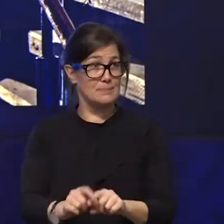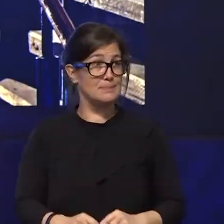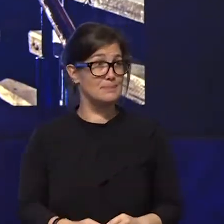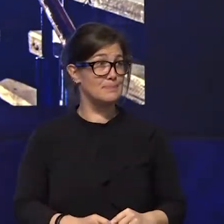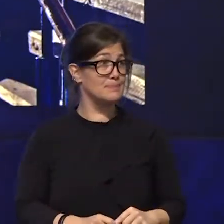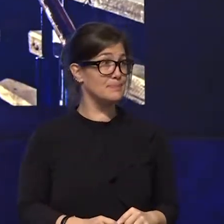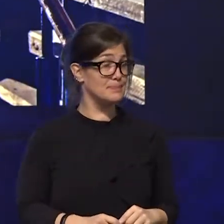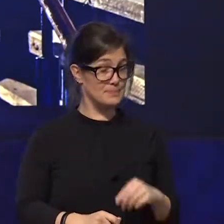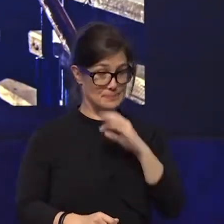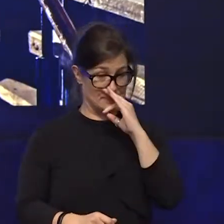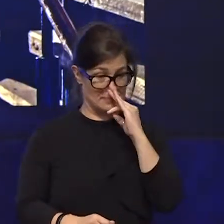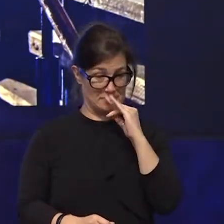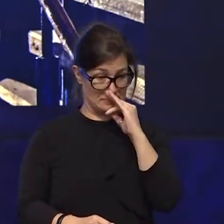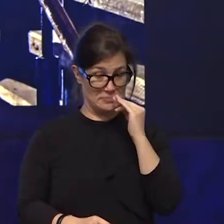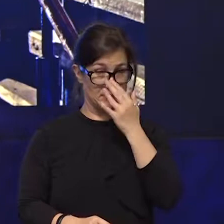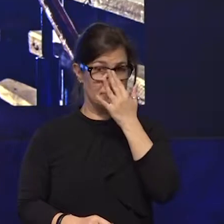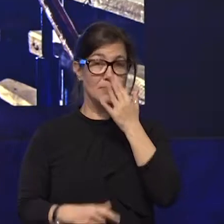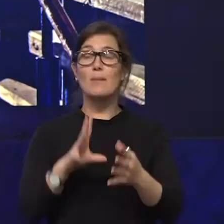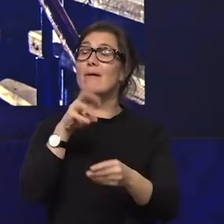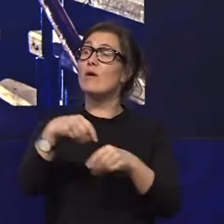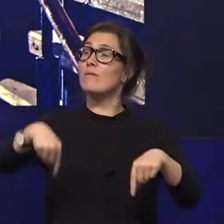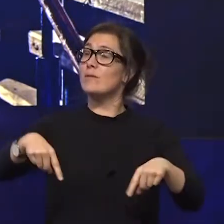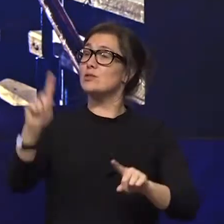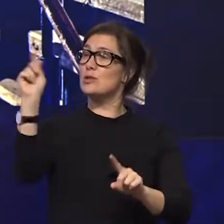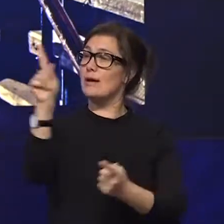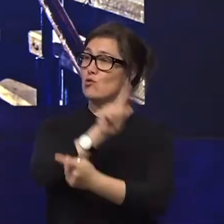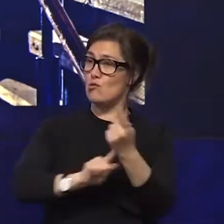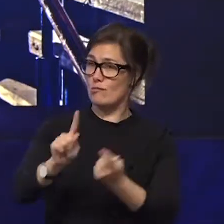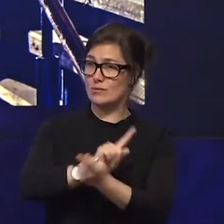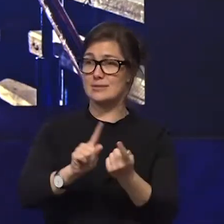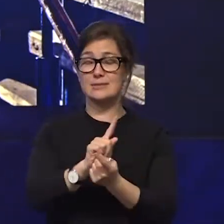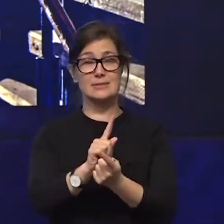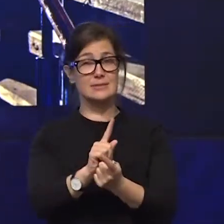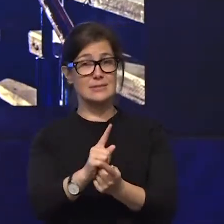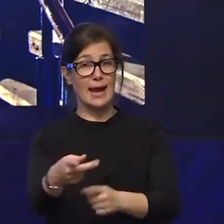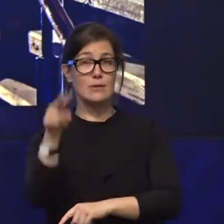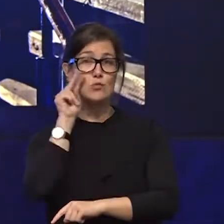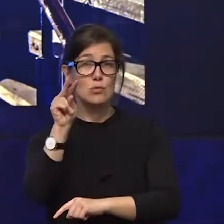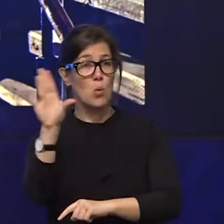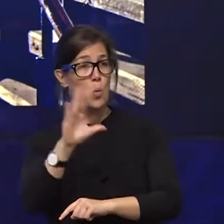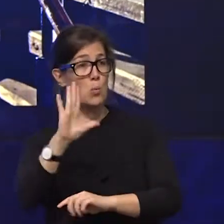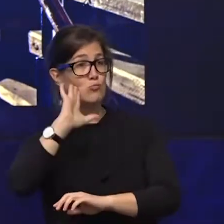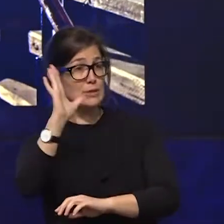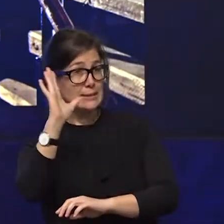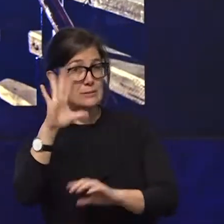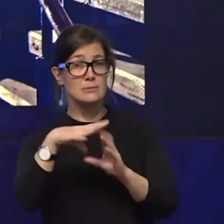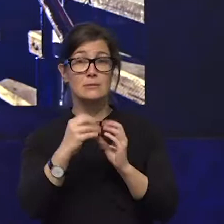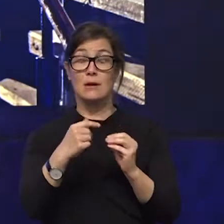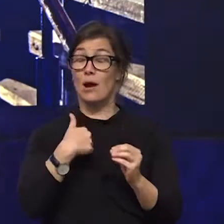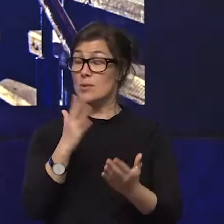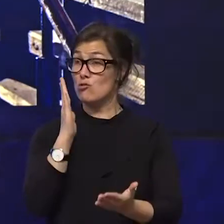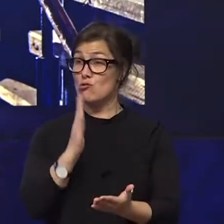having been part of this conference today and hearing all the presentations i'm